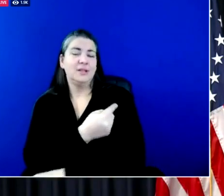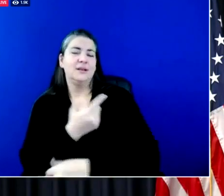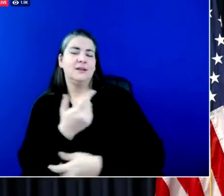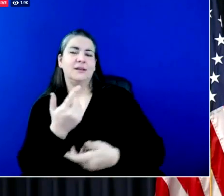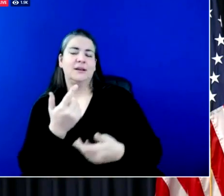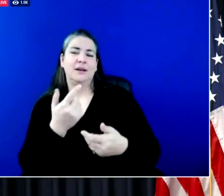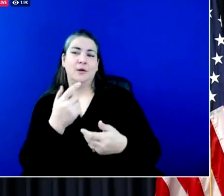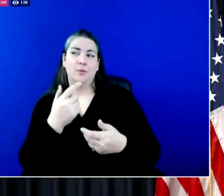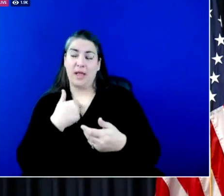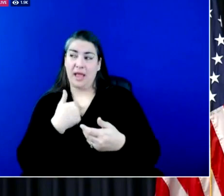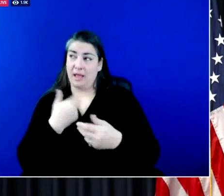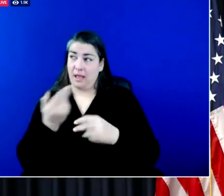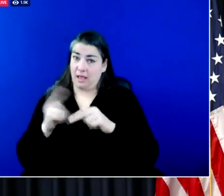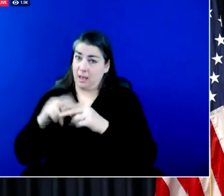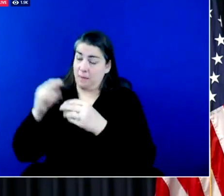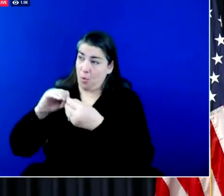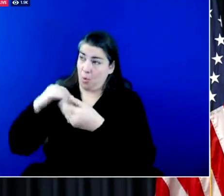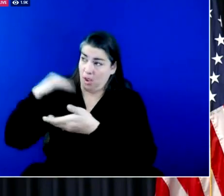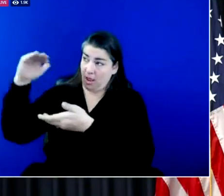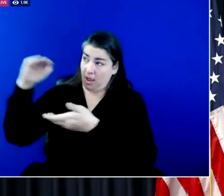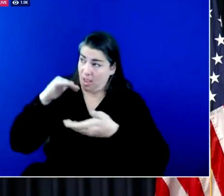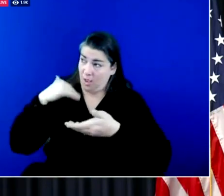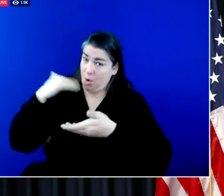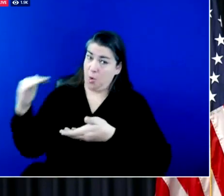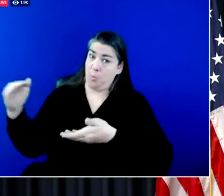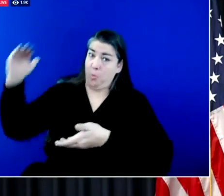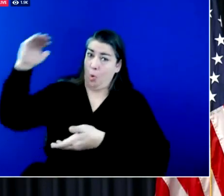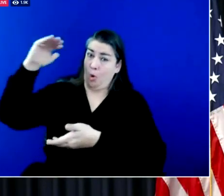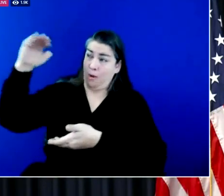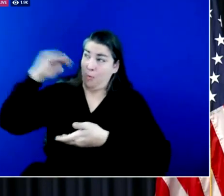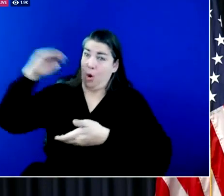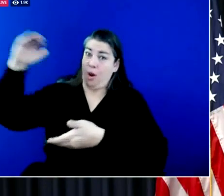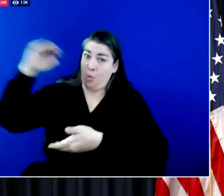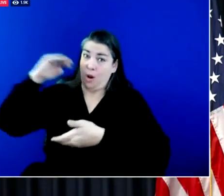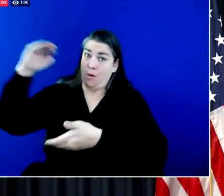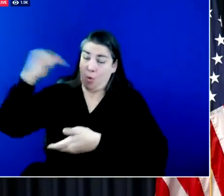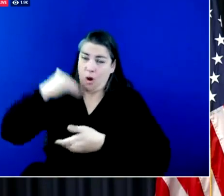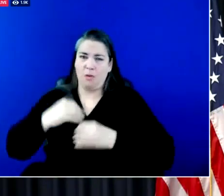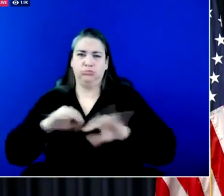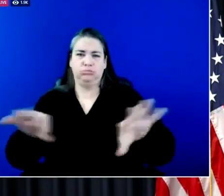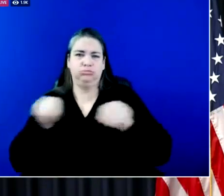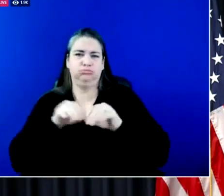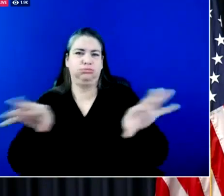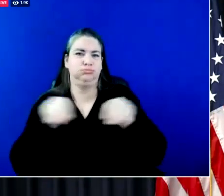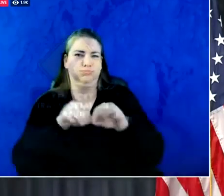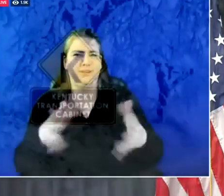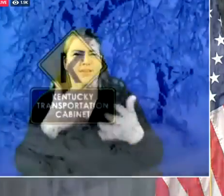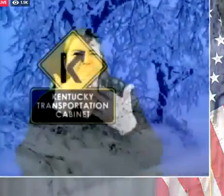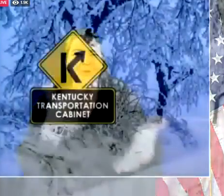up we're gonna be able to get more and more and more vaccine into your communities thank you all very much